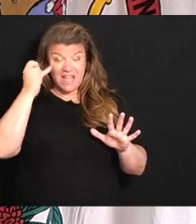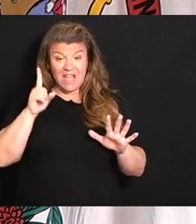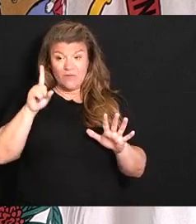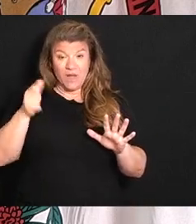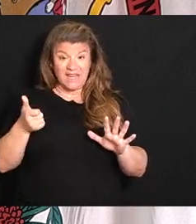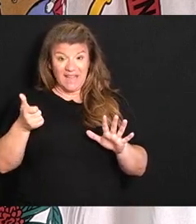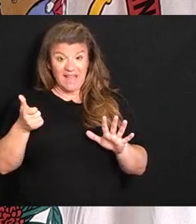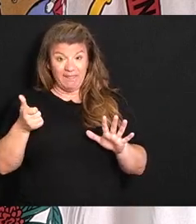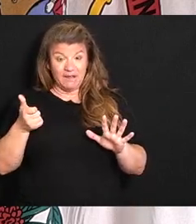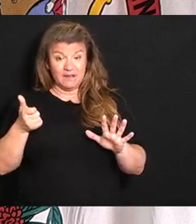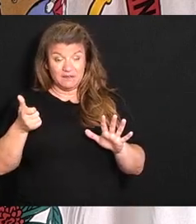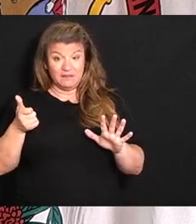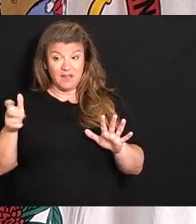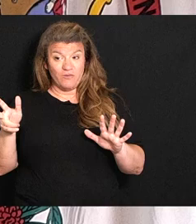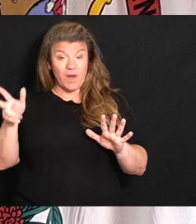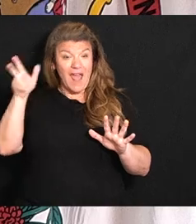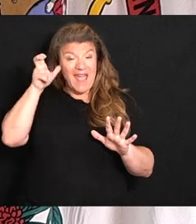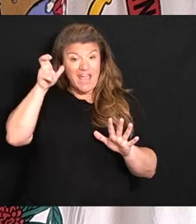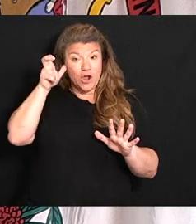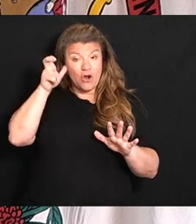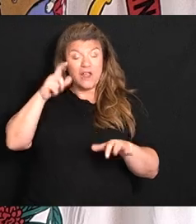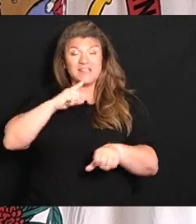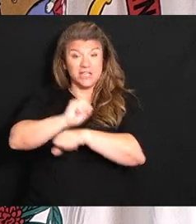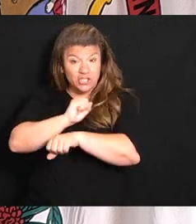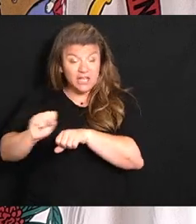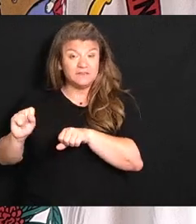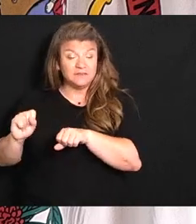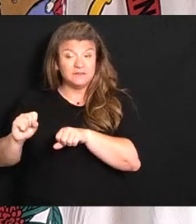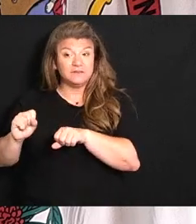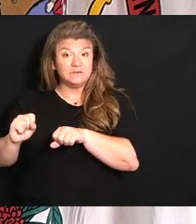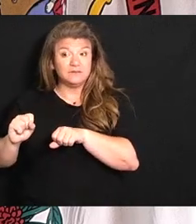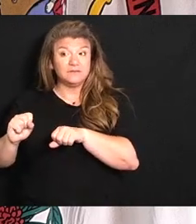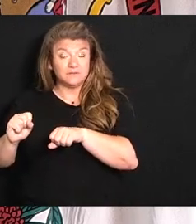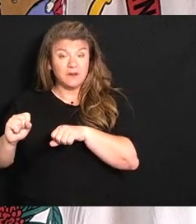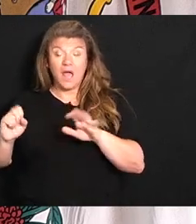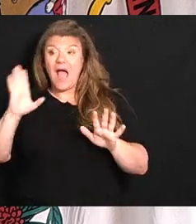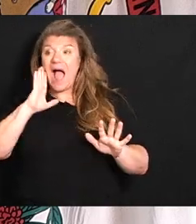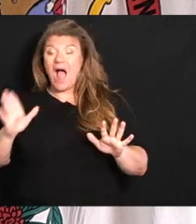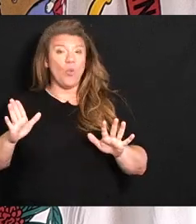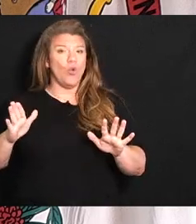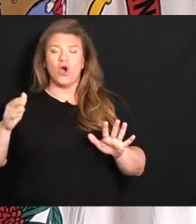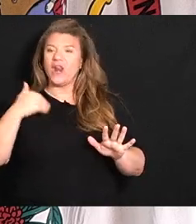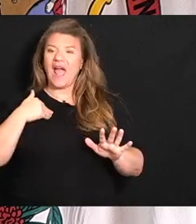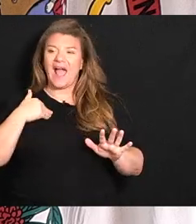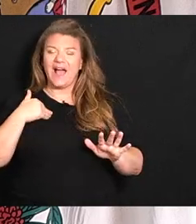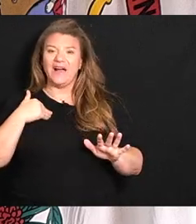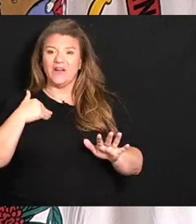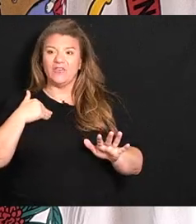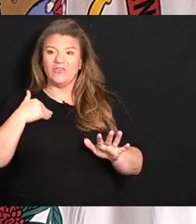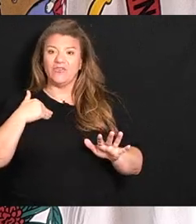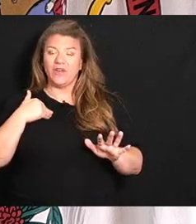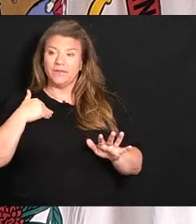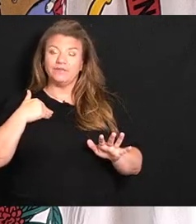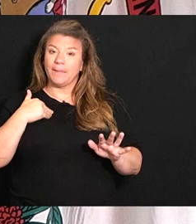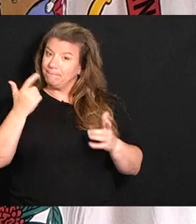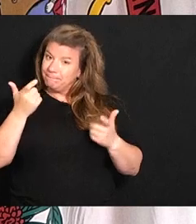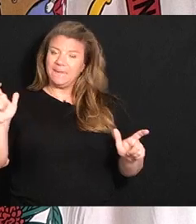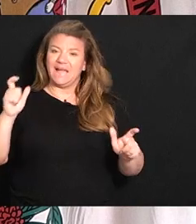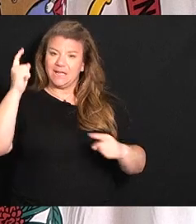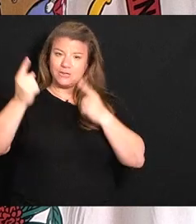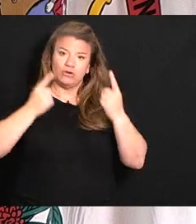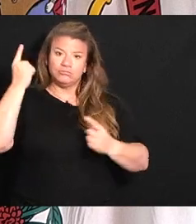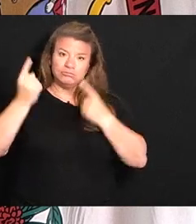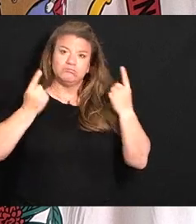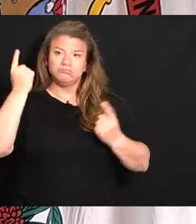I hear is legit you know I would have a very valid concern you know from the